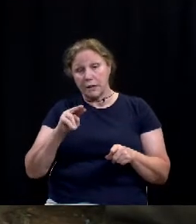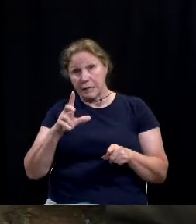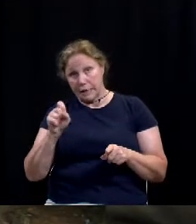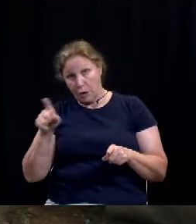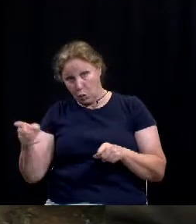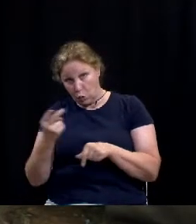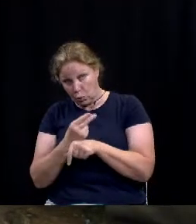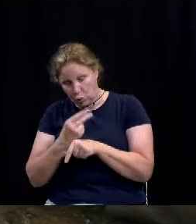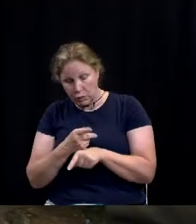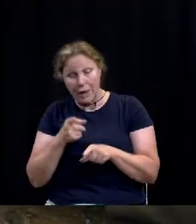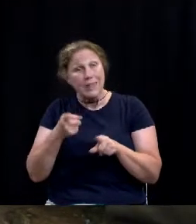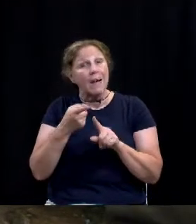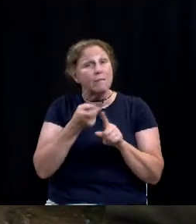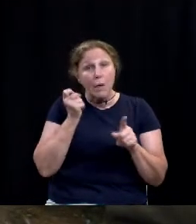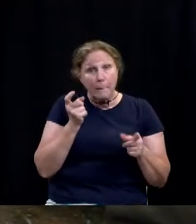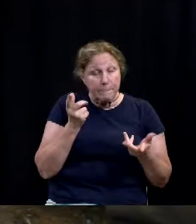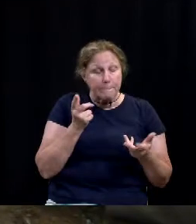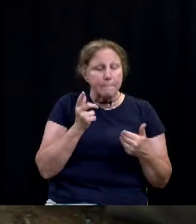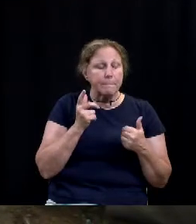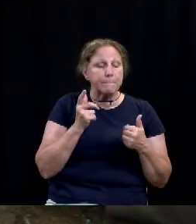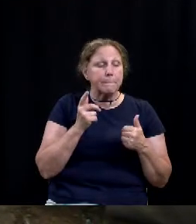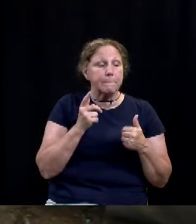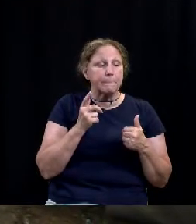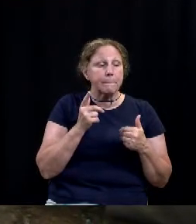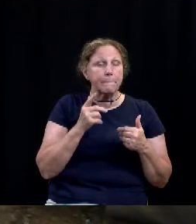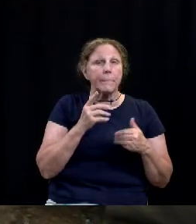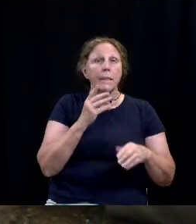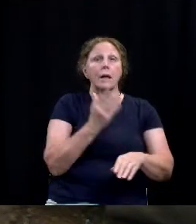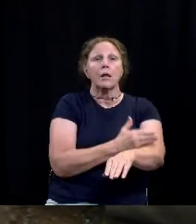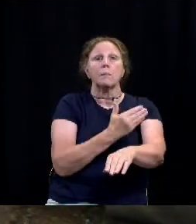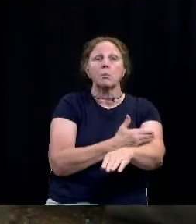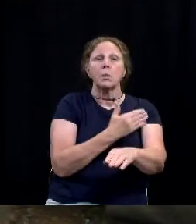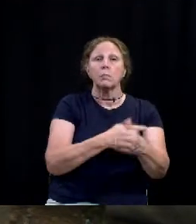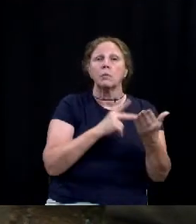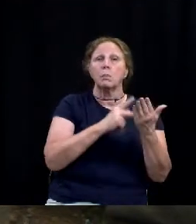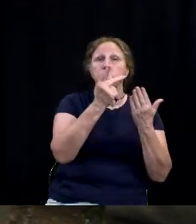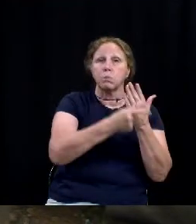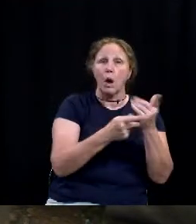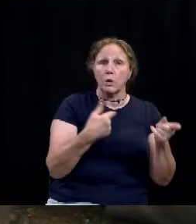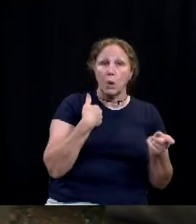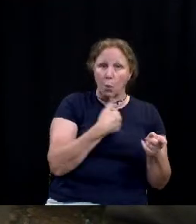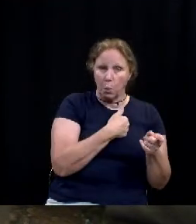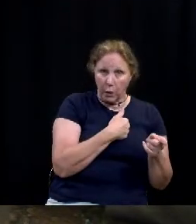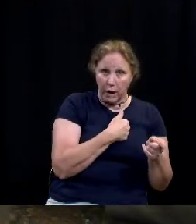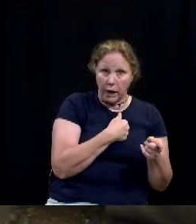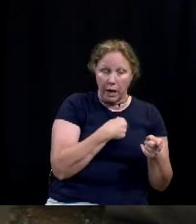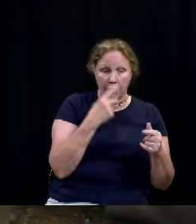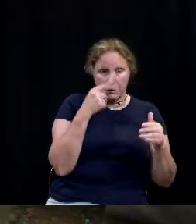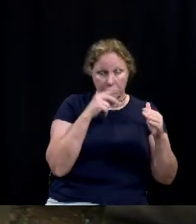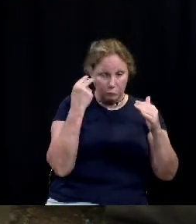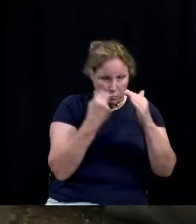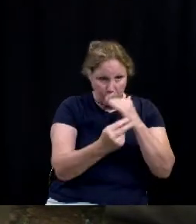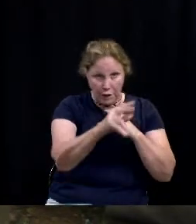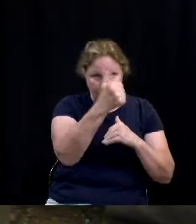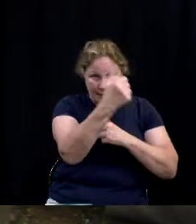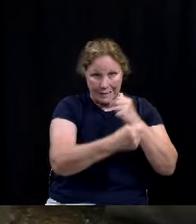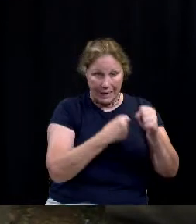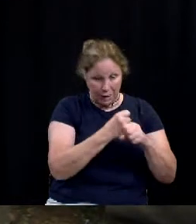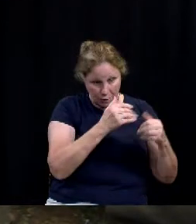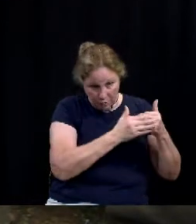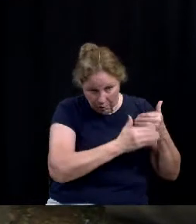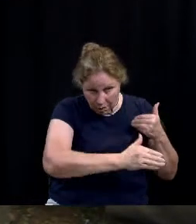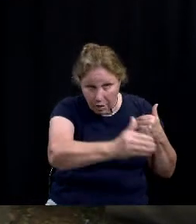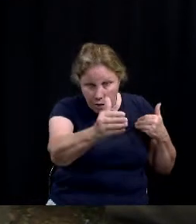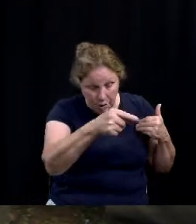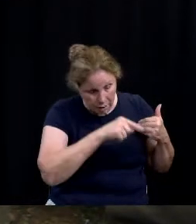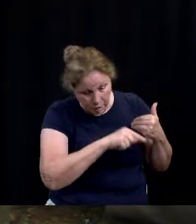based on the capital improvement projects that we have looked at for the next 10 years with